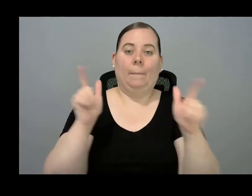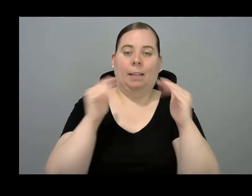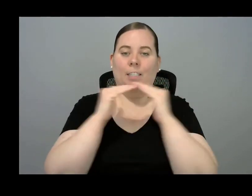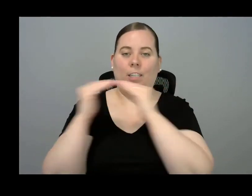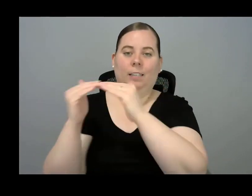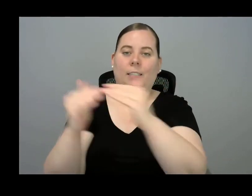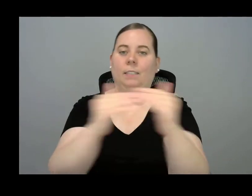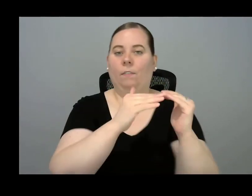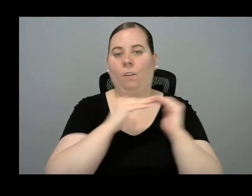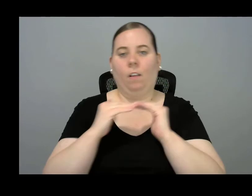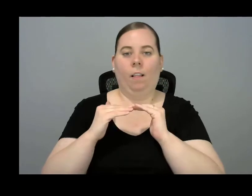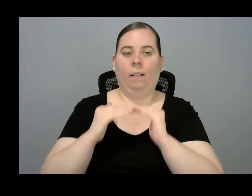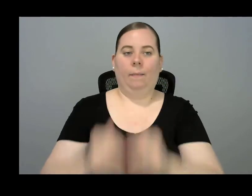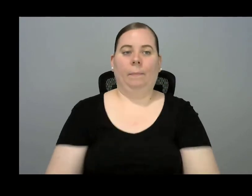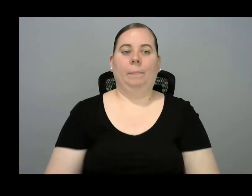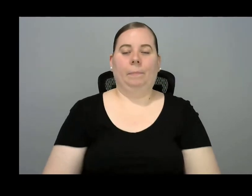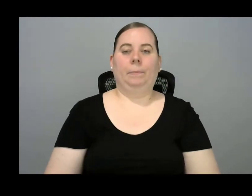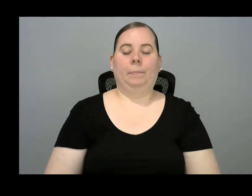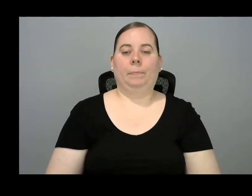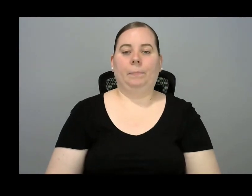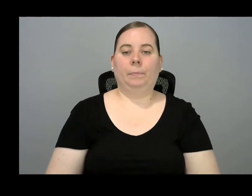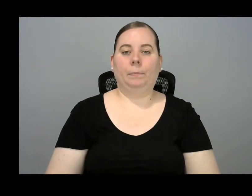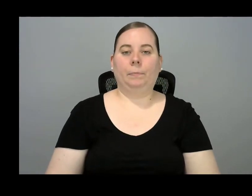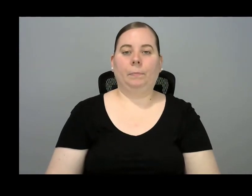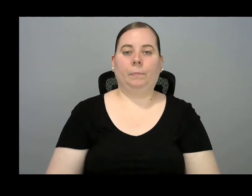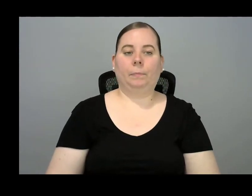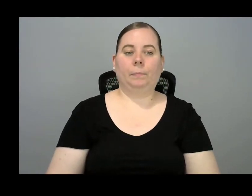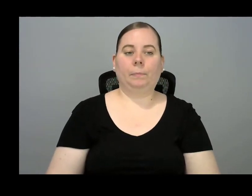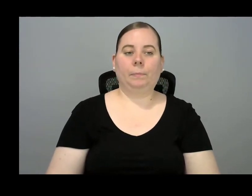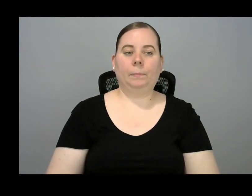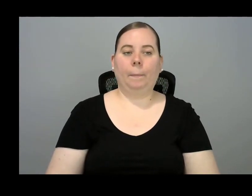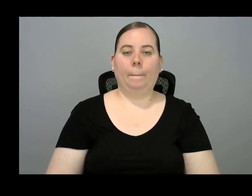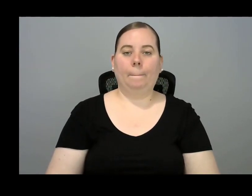indivisible, with liberty and justice for all.